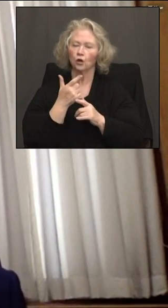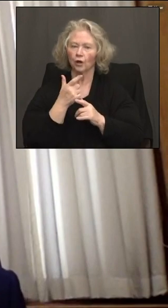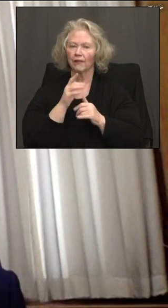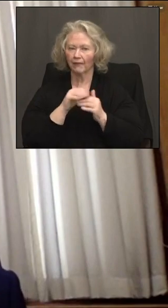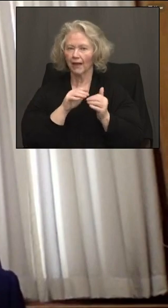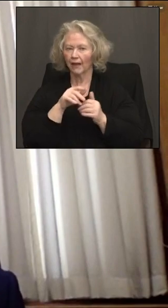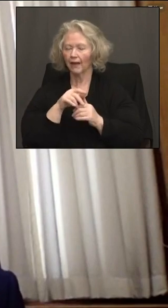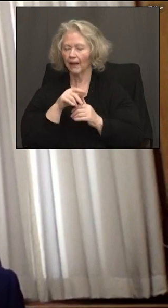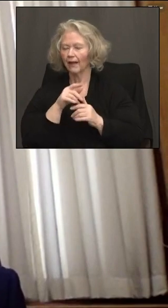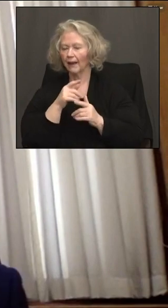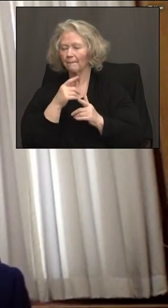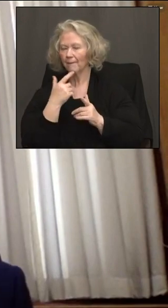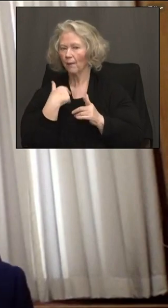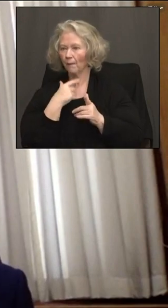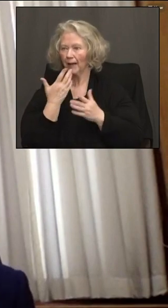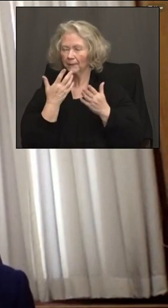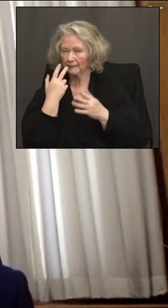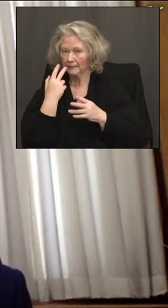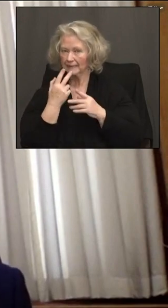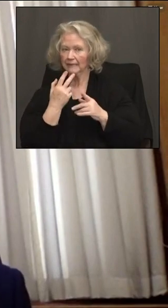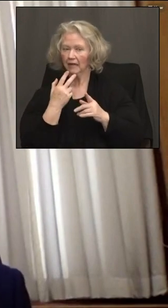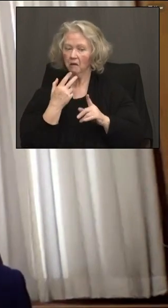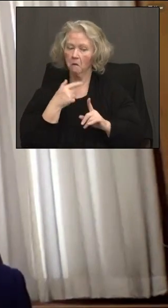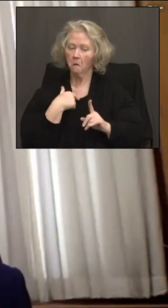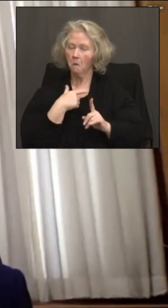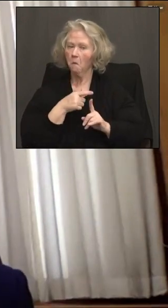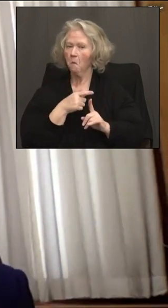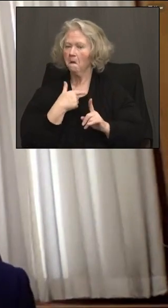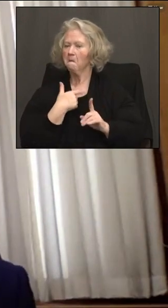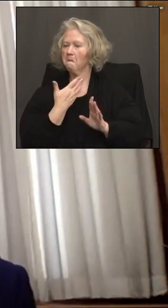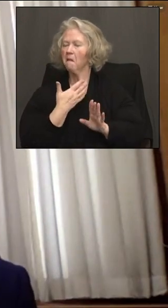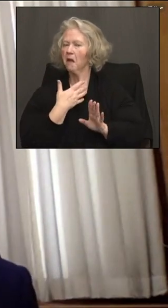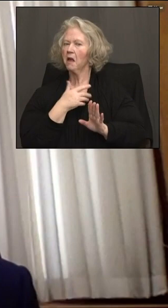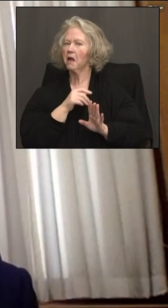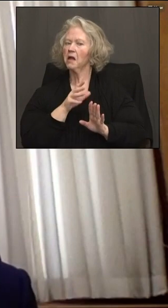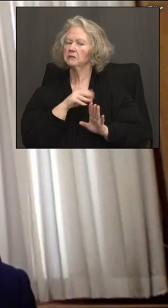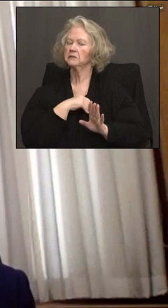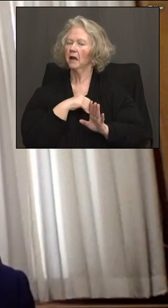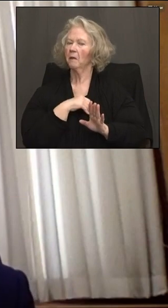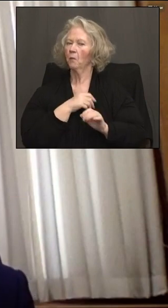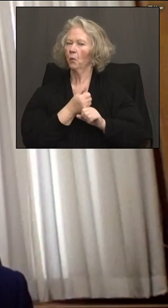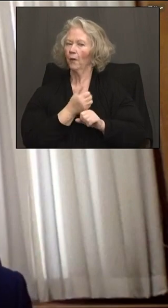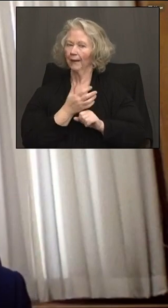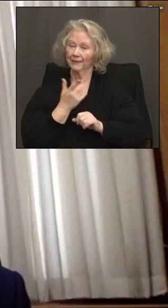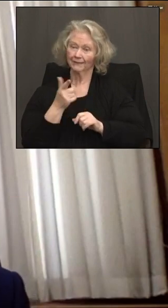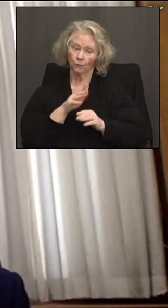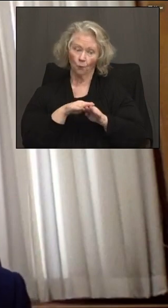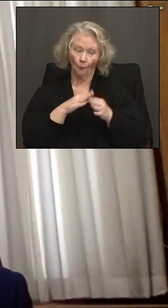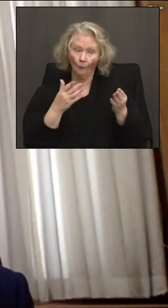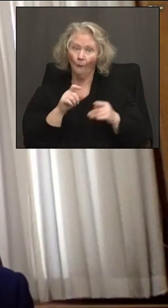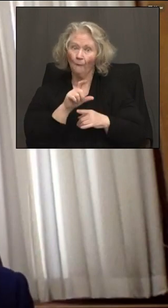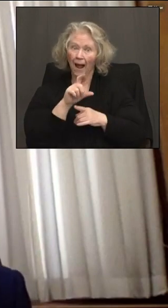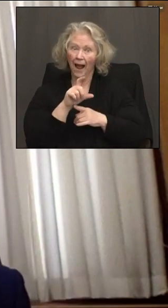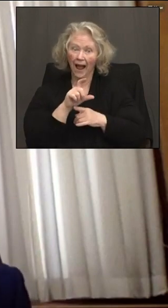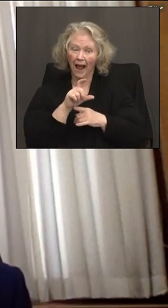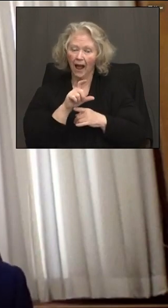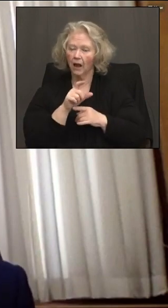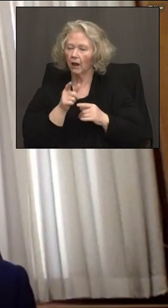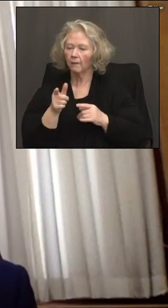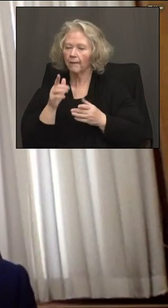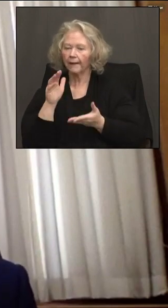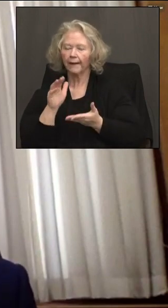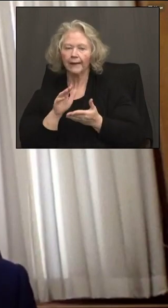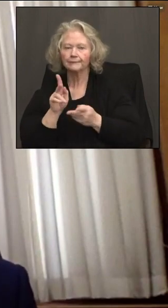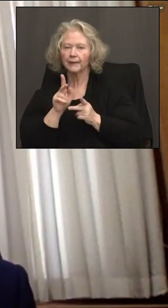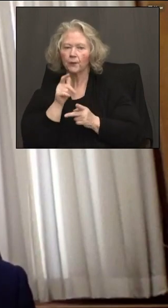an environment in the coming weeks where we'll be willing to tolerate a little bit more wastage. If you have to open a vial to, you know, fulfill a smaller number,